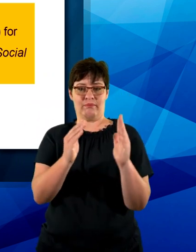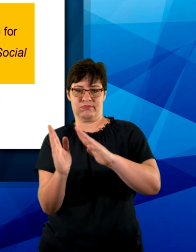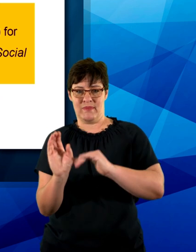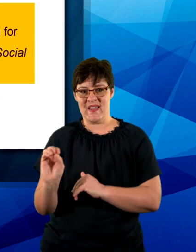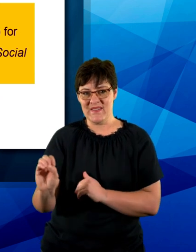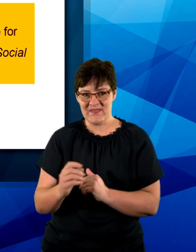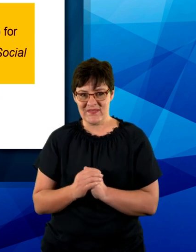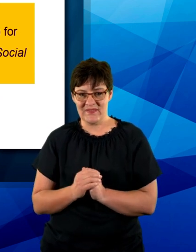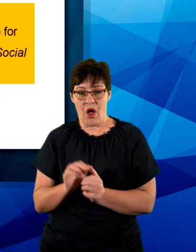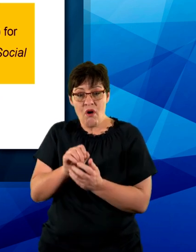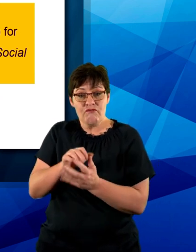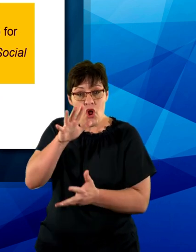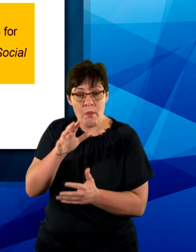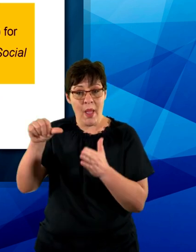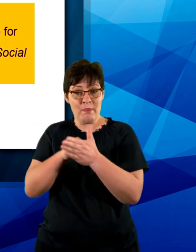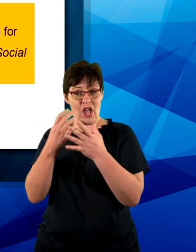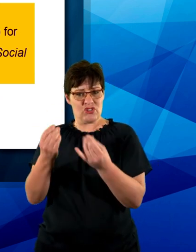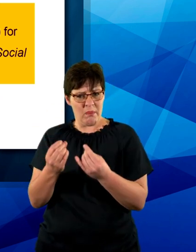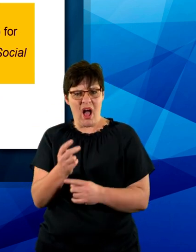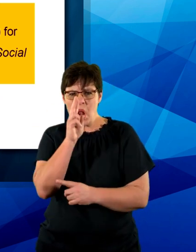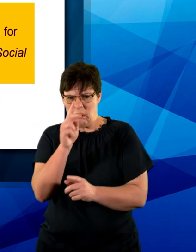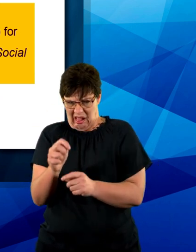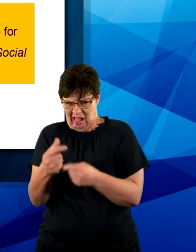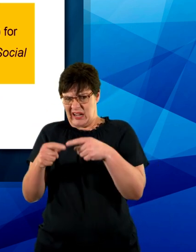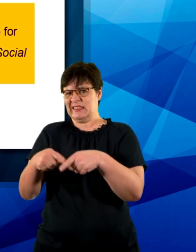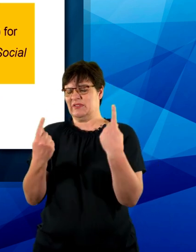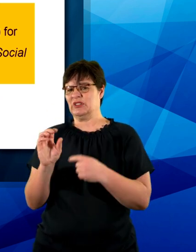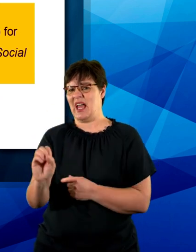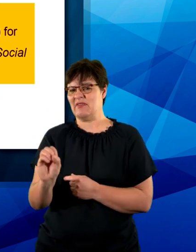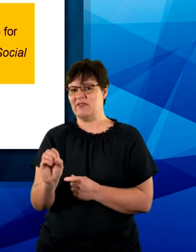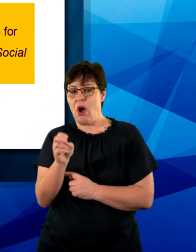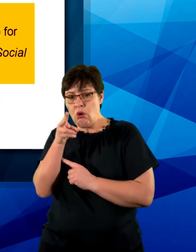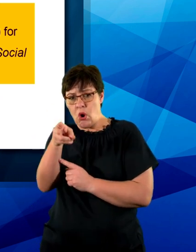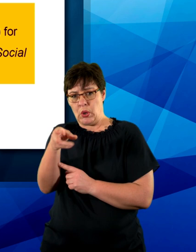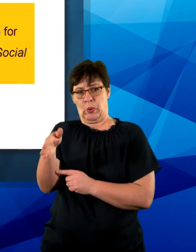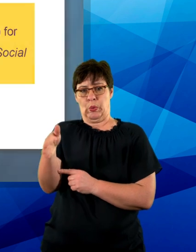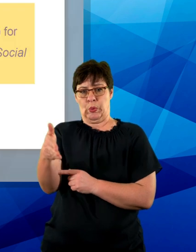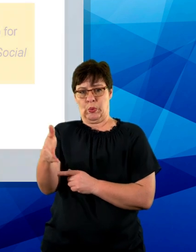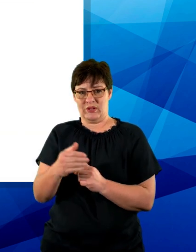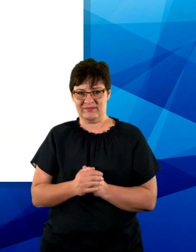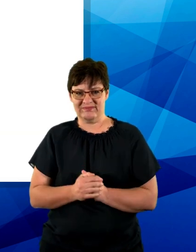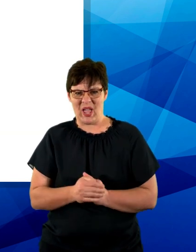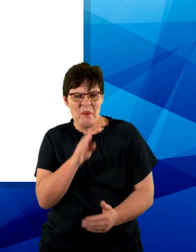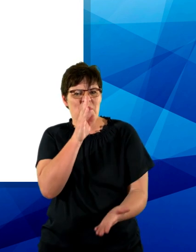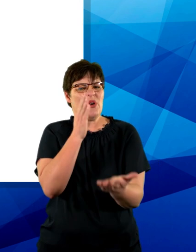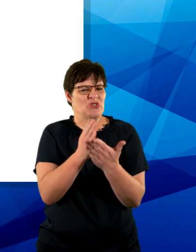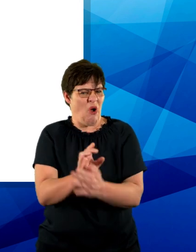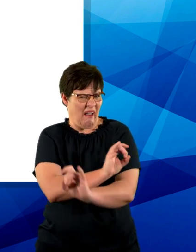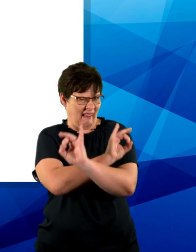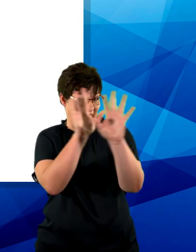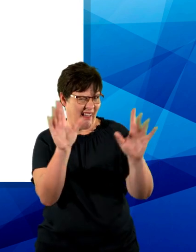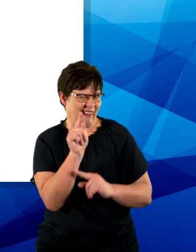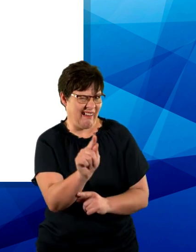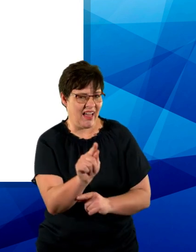The volume and page numbers look slightly different. The colon is absent. I'm sure you get the picture.